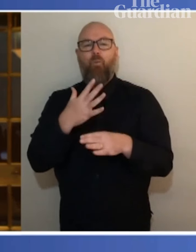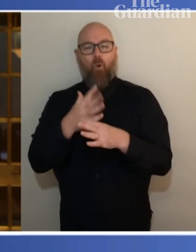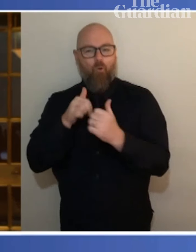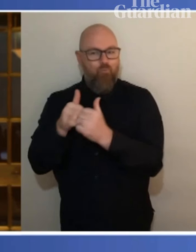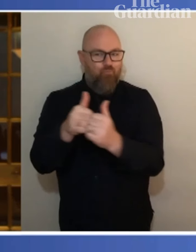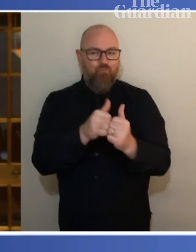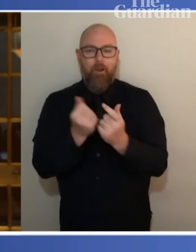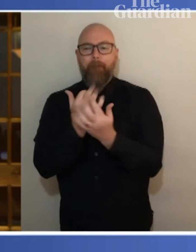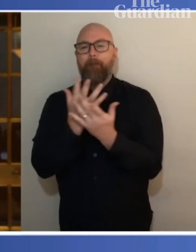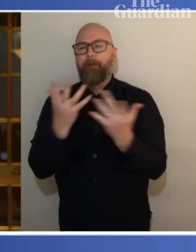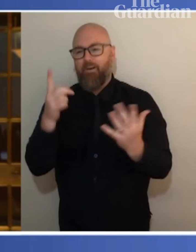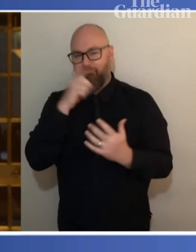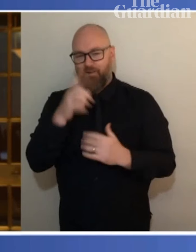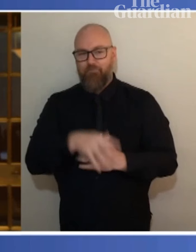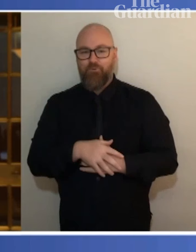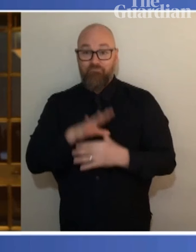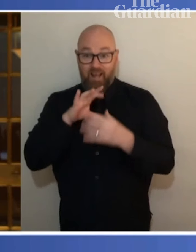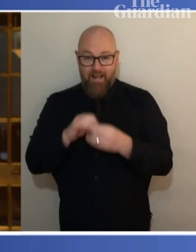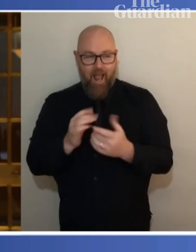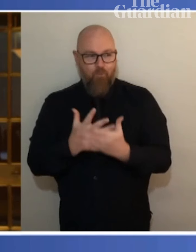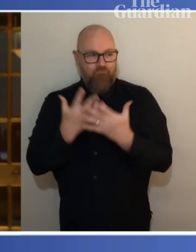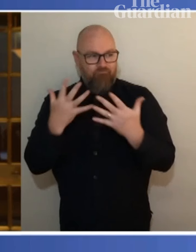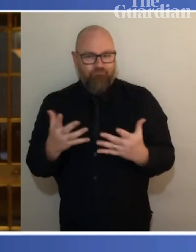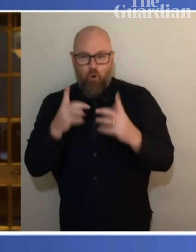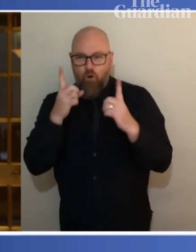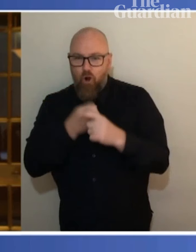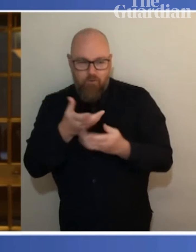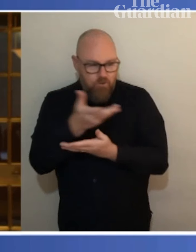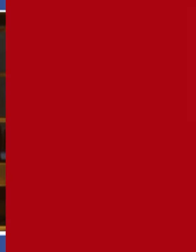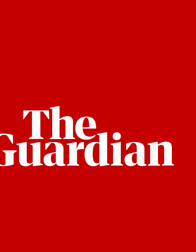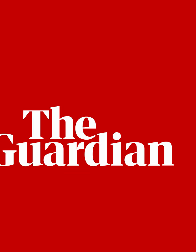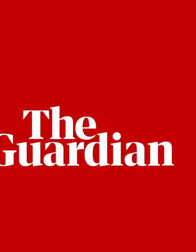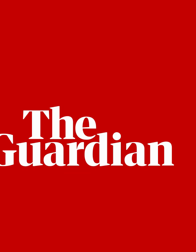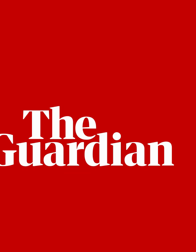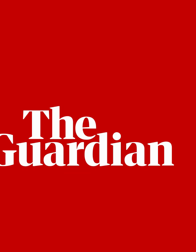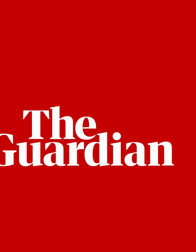conversations that define the Australian community in all of its rich diversity.